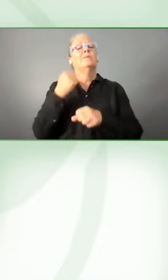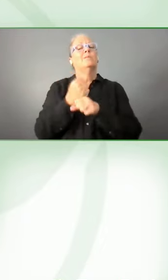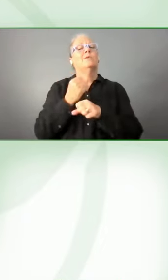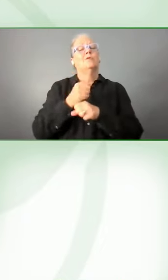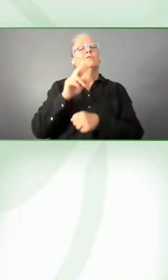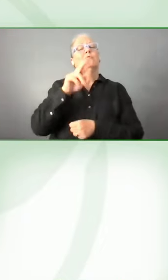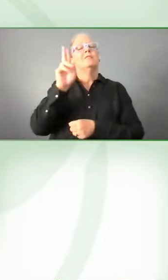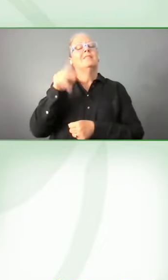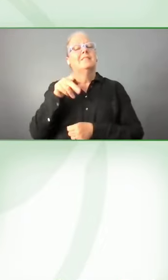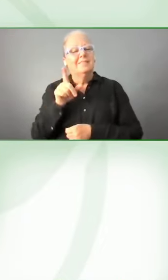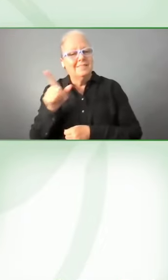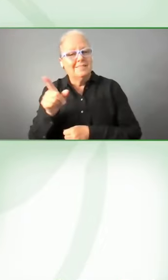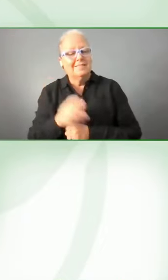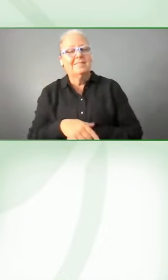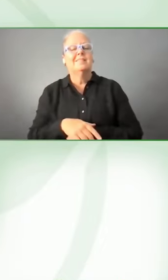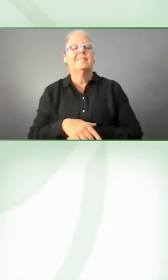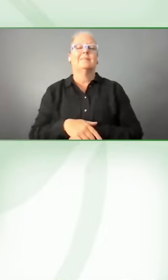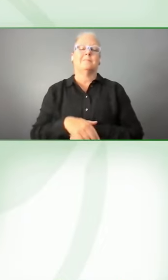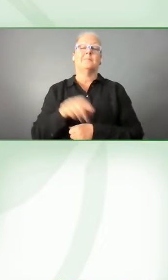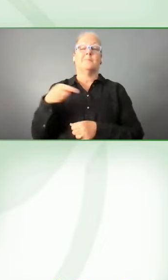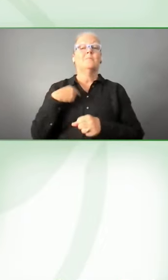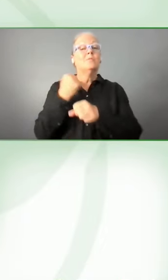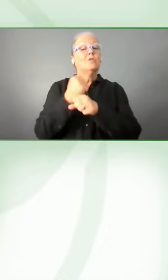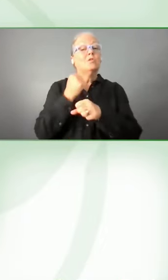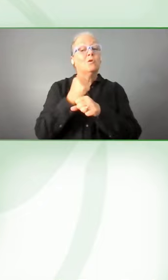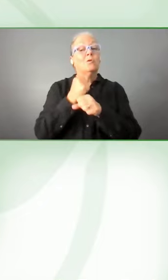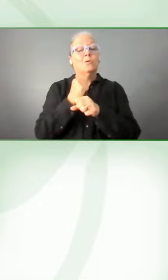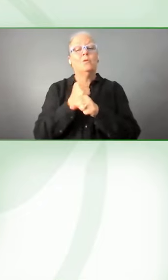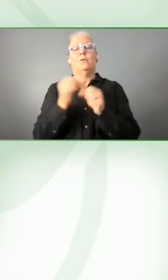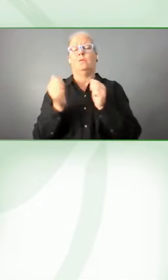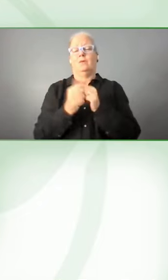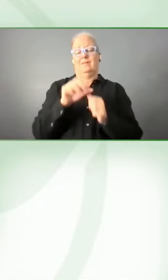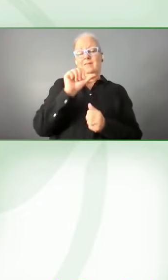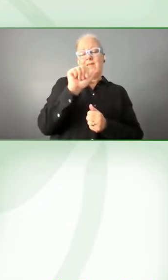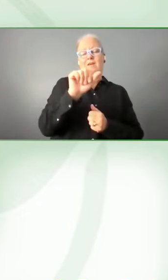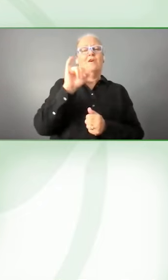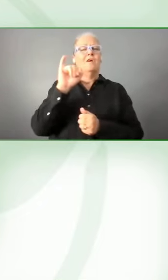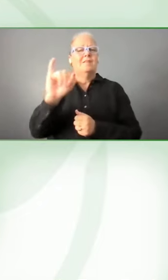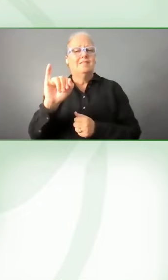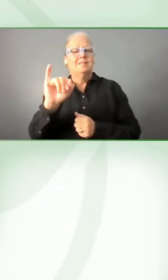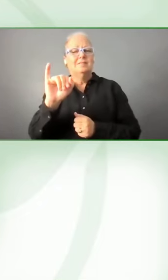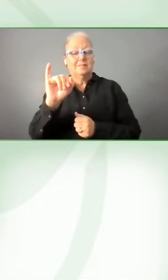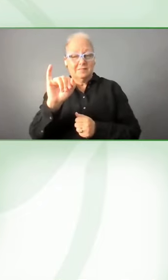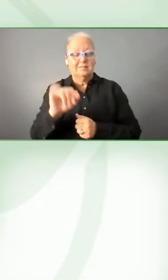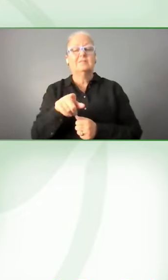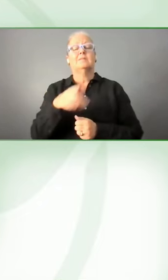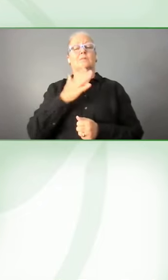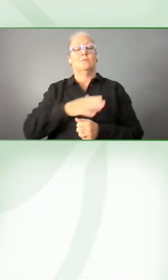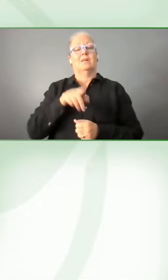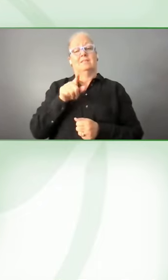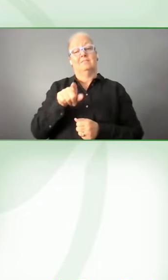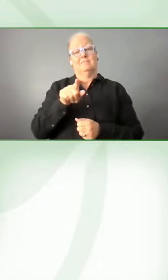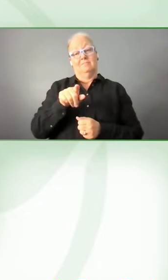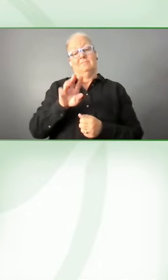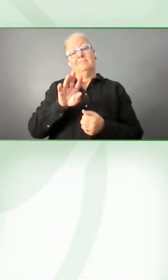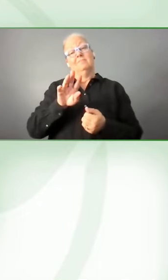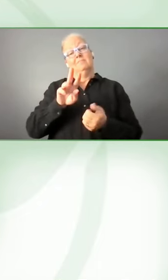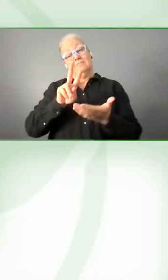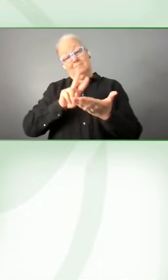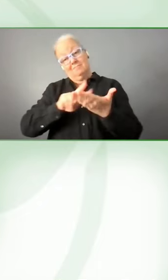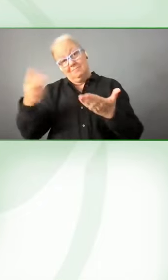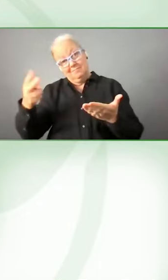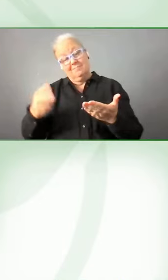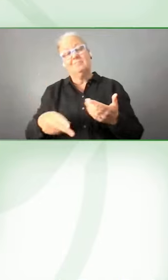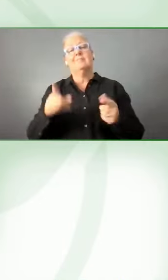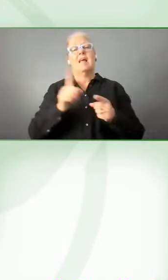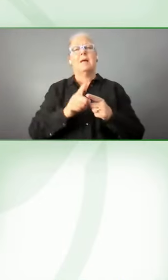projects working on using artificial intelligence into translated into ASL using avatars. But